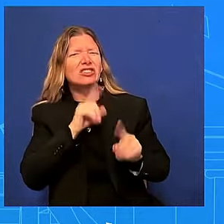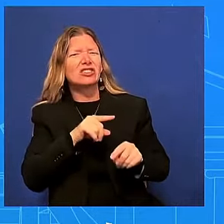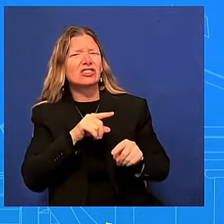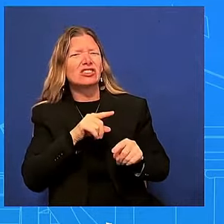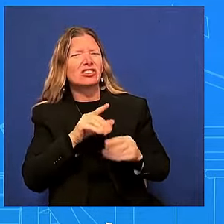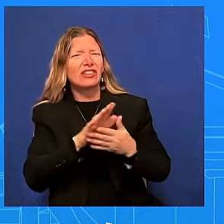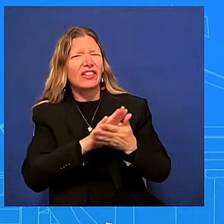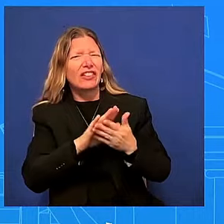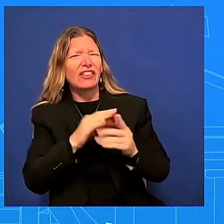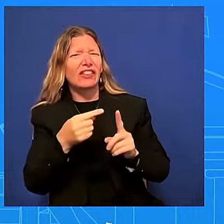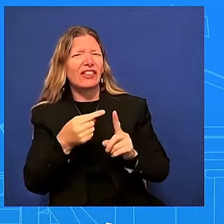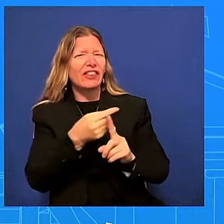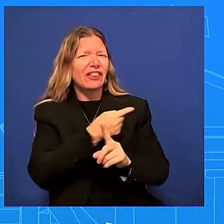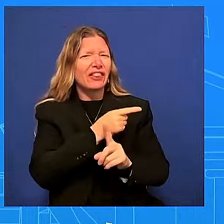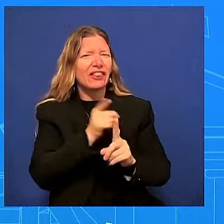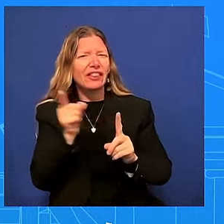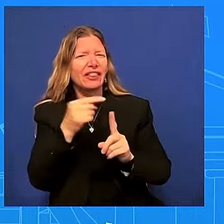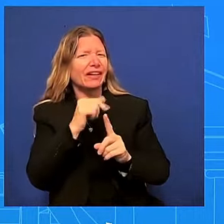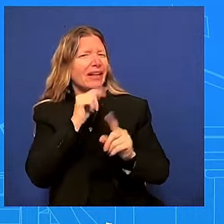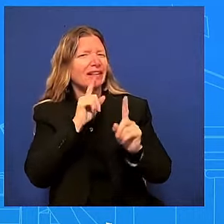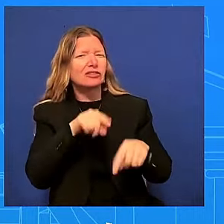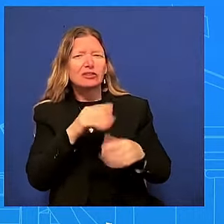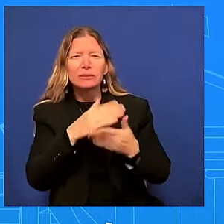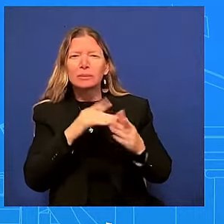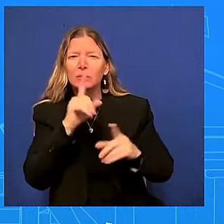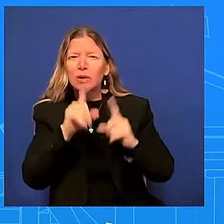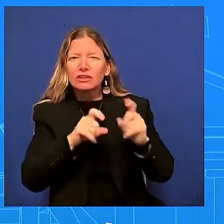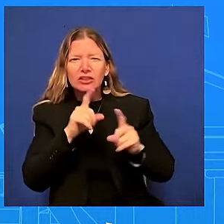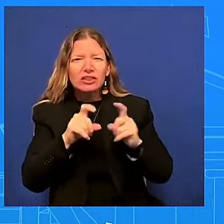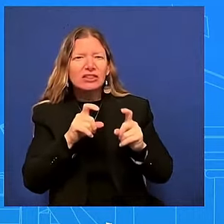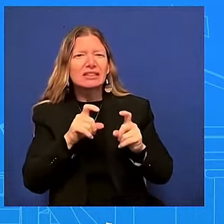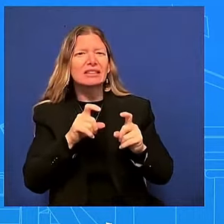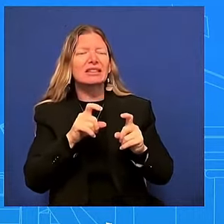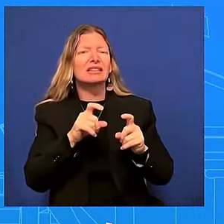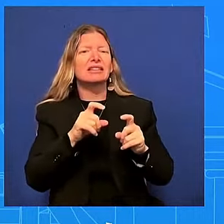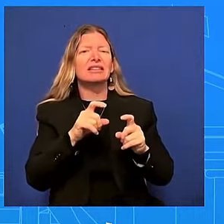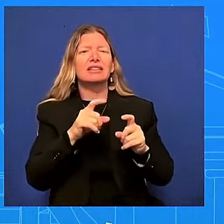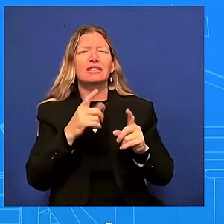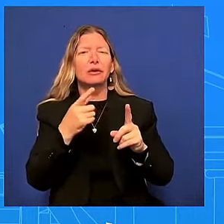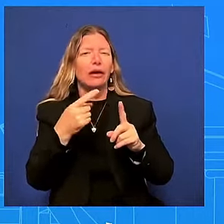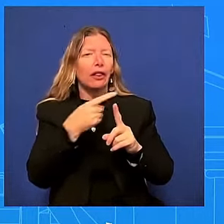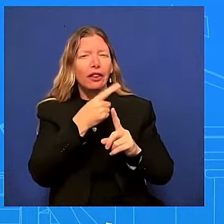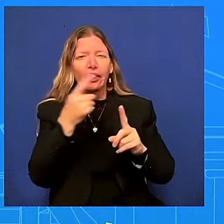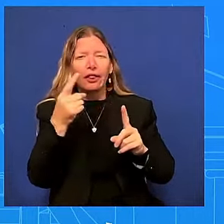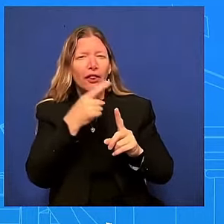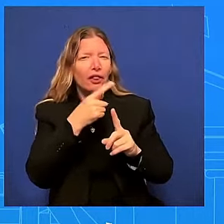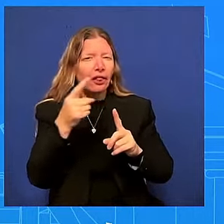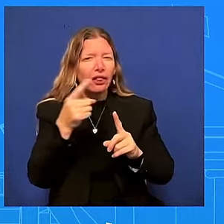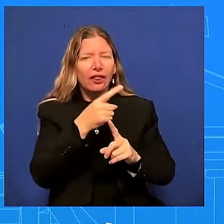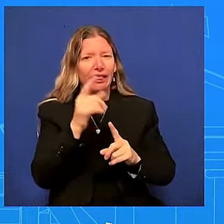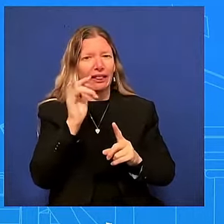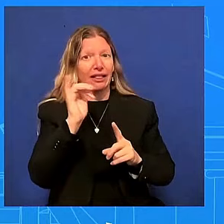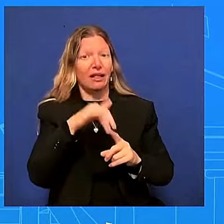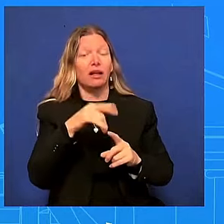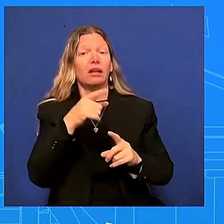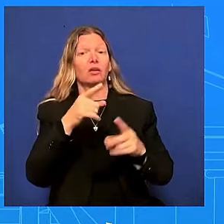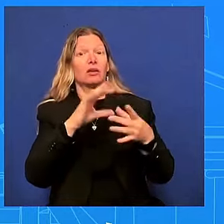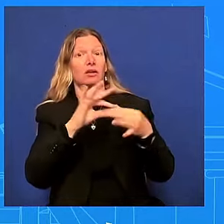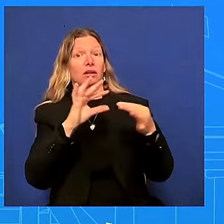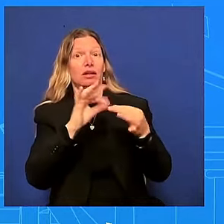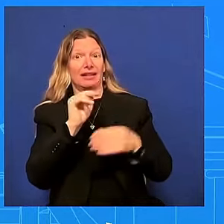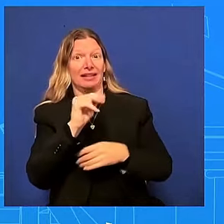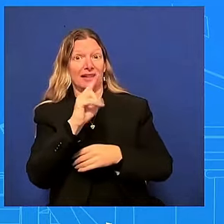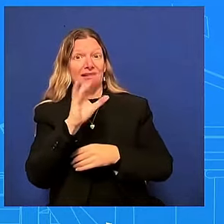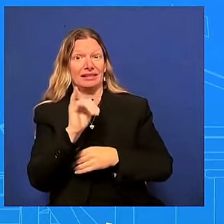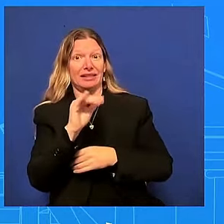in in a sort of fulsome way and um speaking of nancy pelosi one of the things that she recently said was that it was a legitimate question